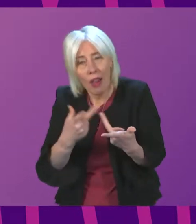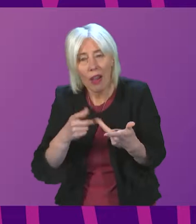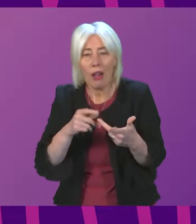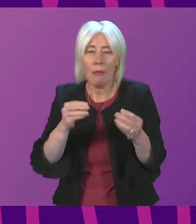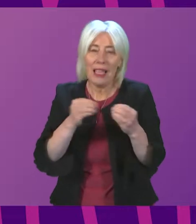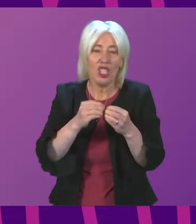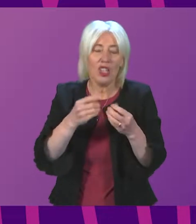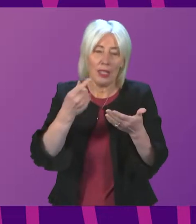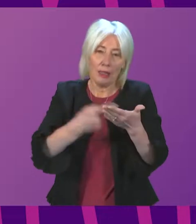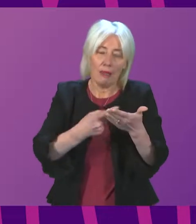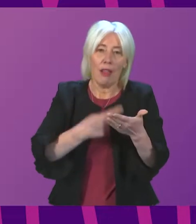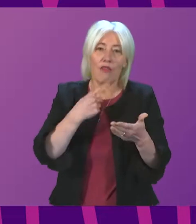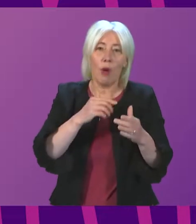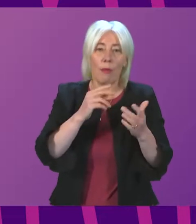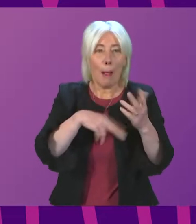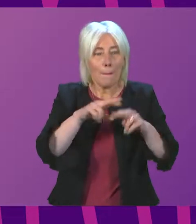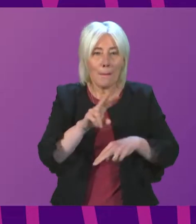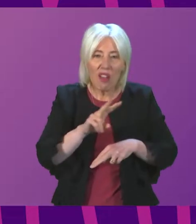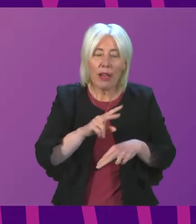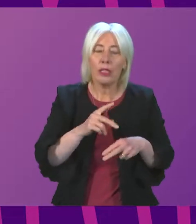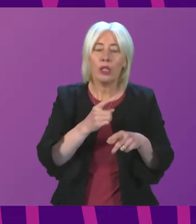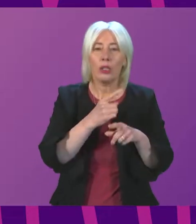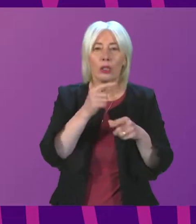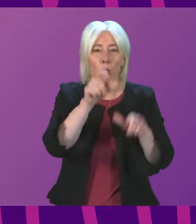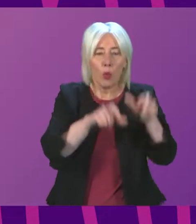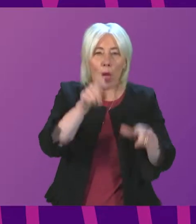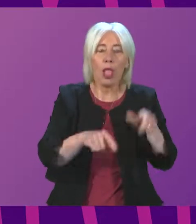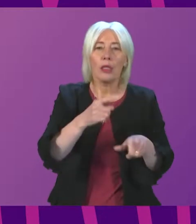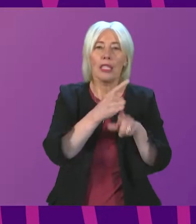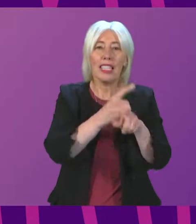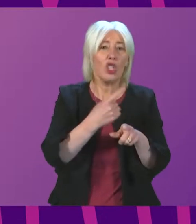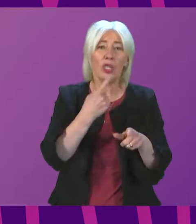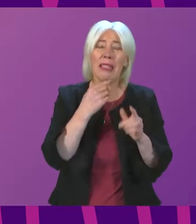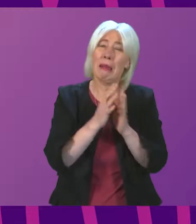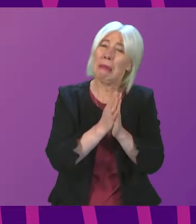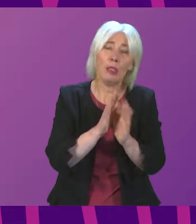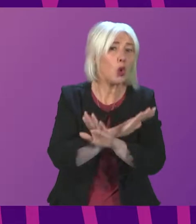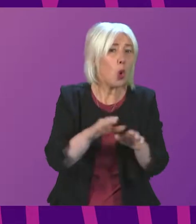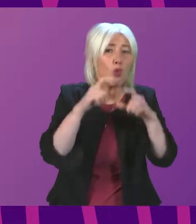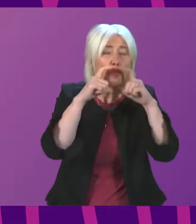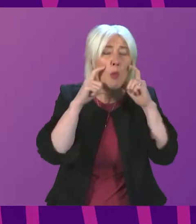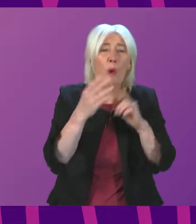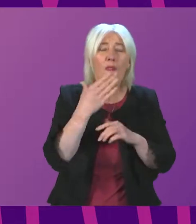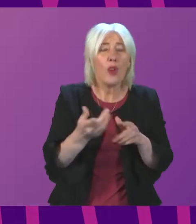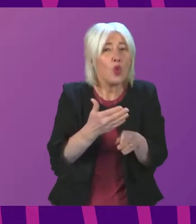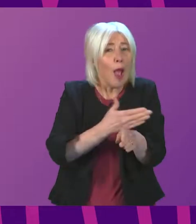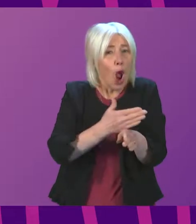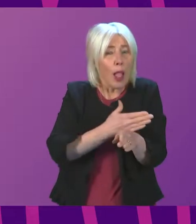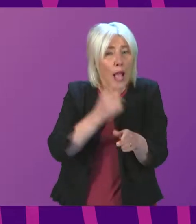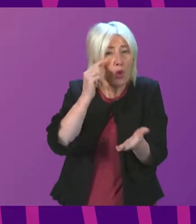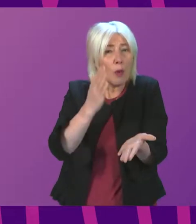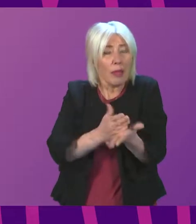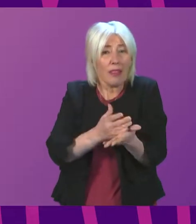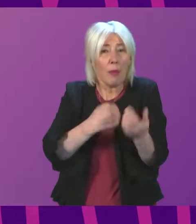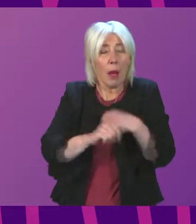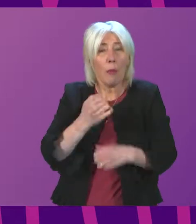from parents and from pupils and from teachers saying please don't remove the requirement for face coverings prematurely because we believe that will put us